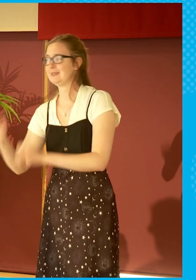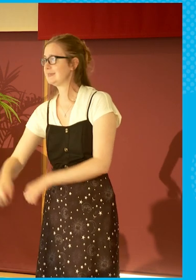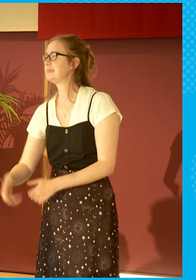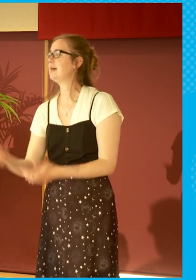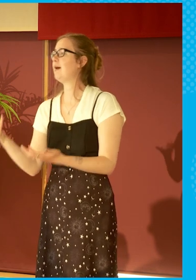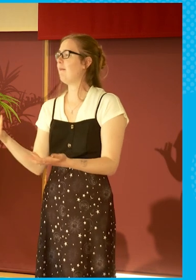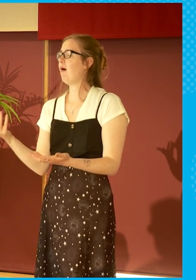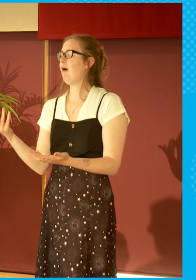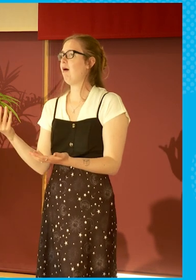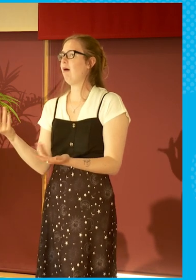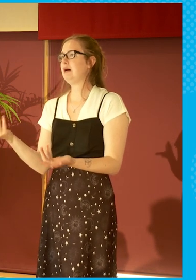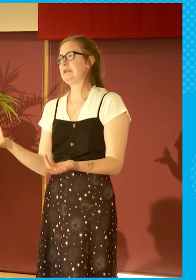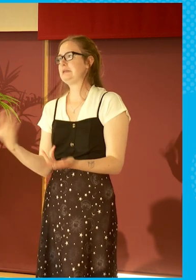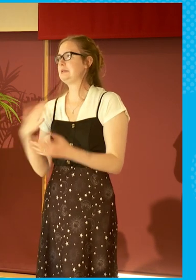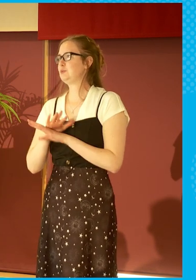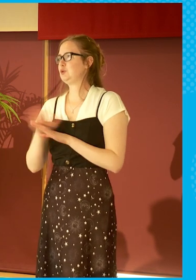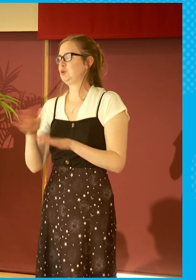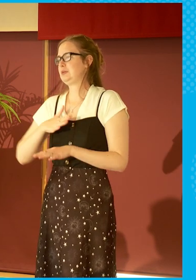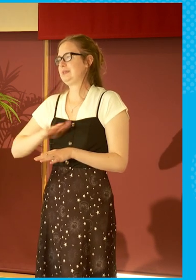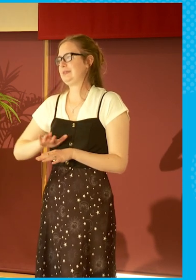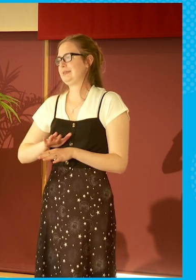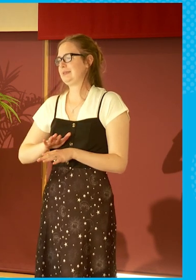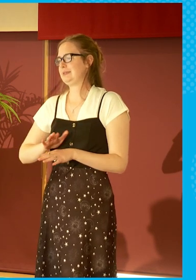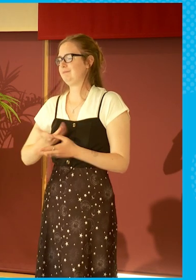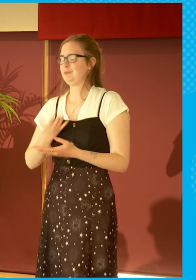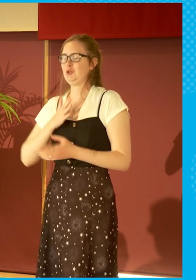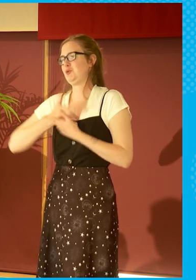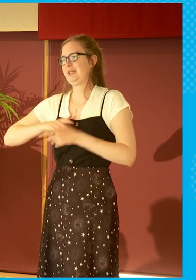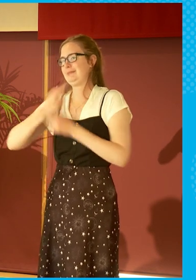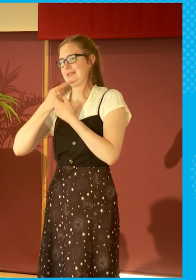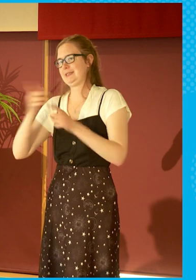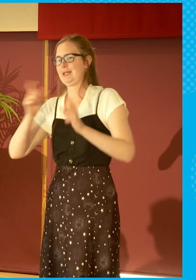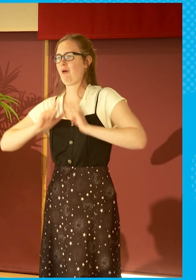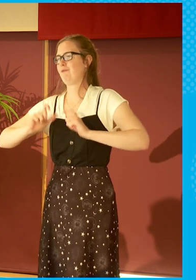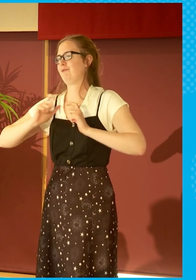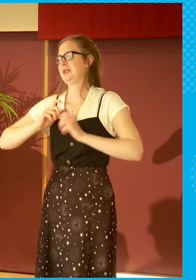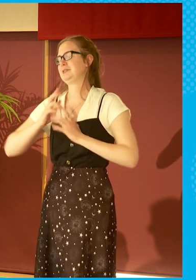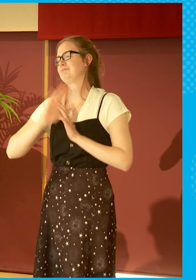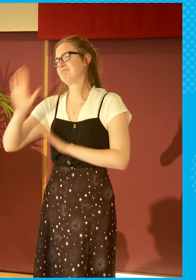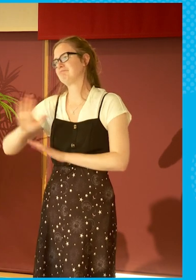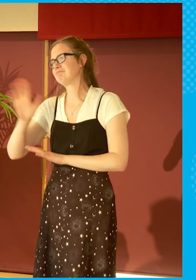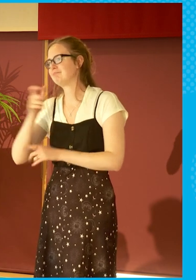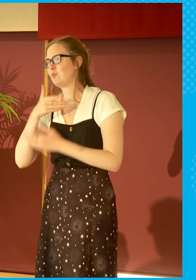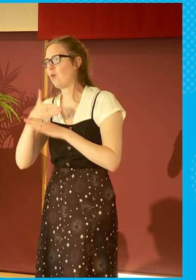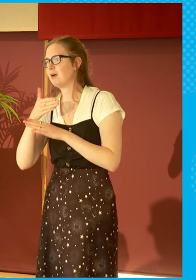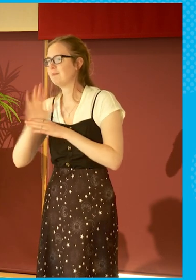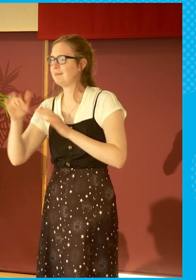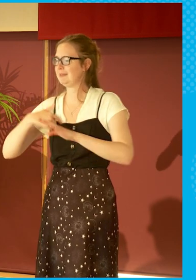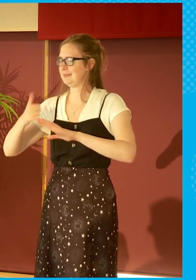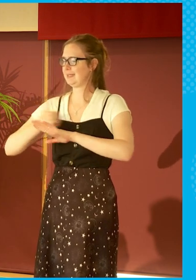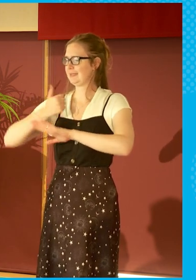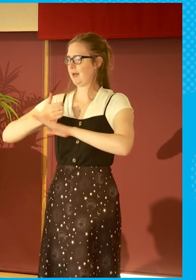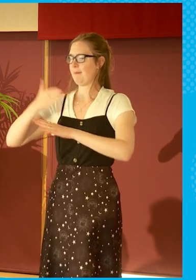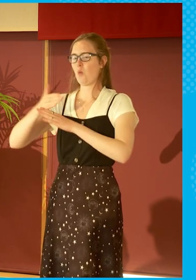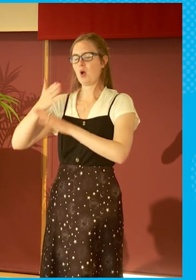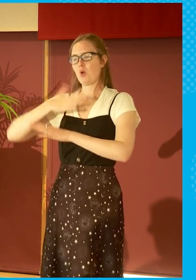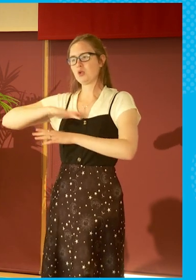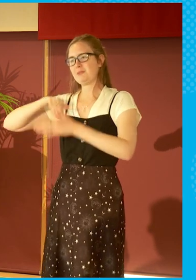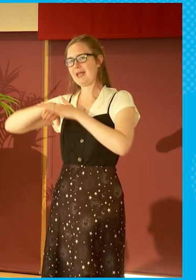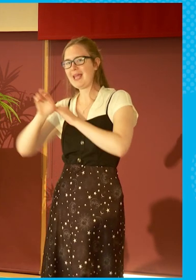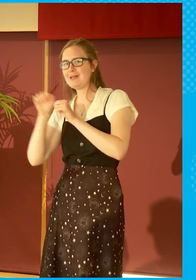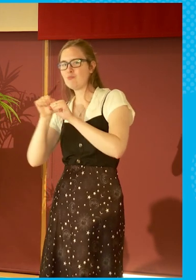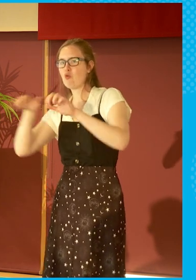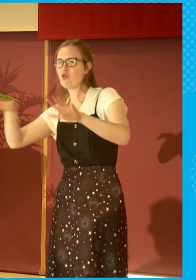you don't need, you know, comfort words. But I do feel, having set out my career, wanting to be into broadcasting and getting that